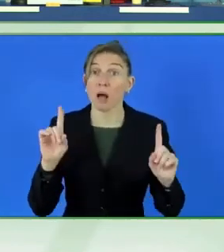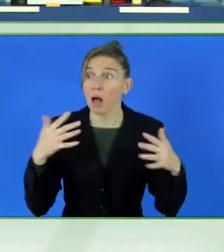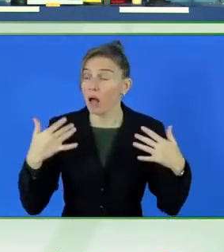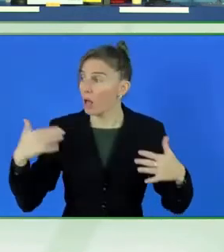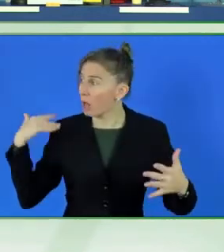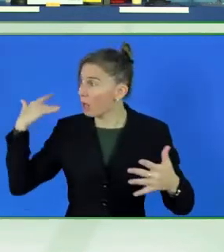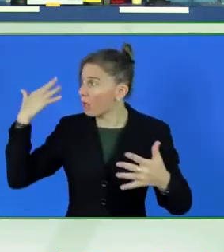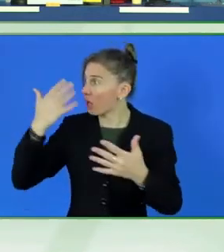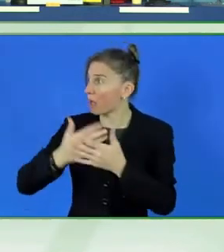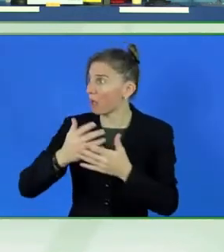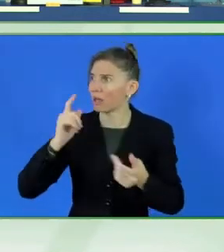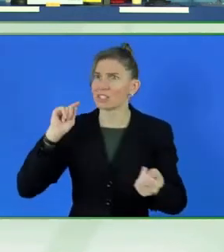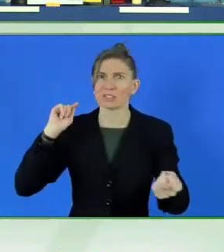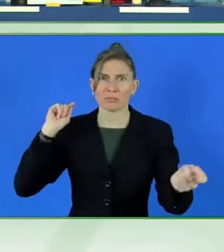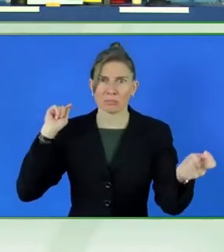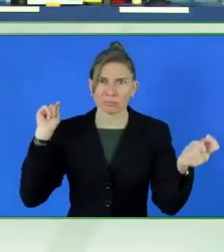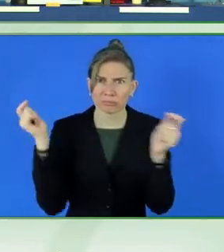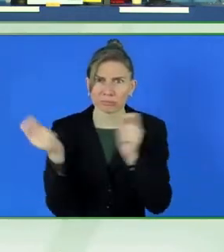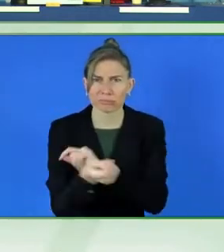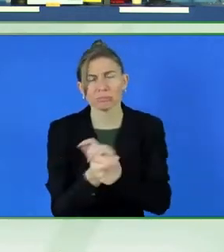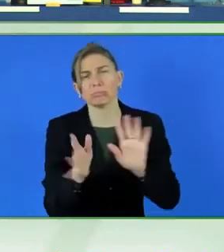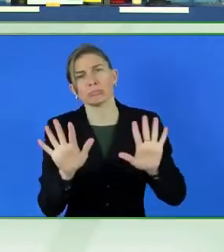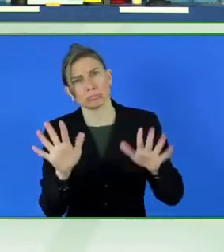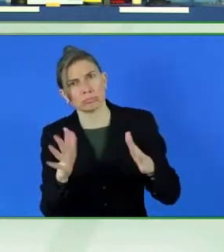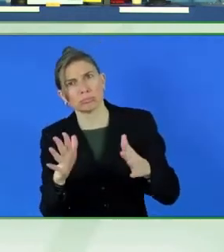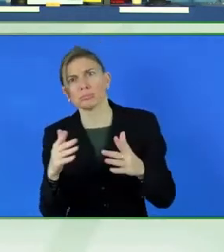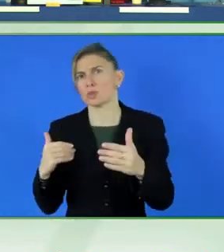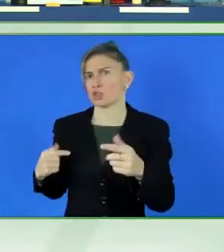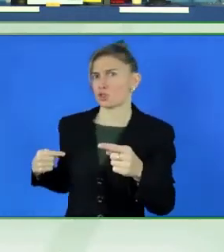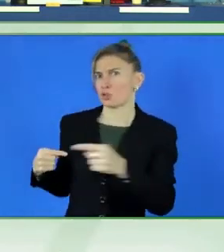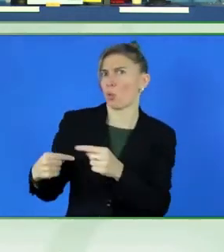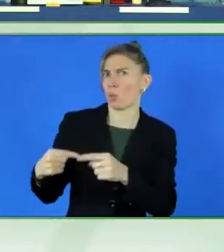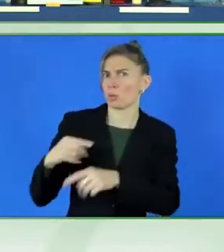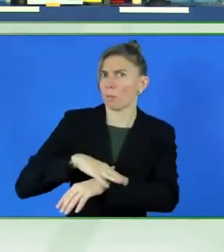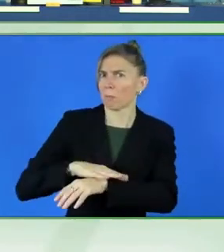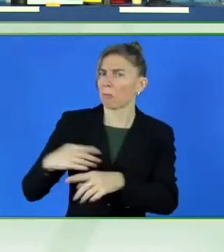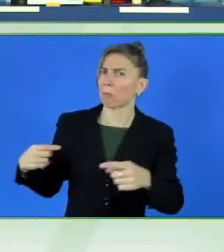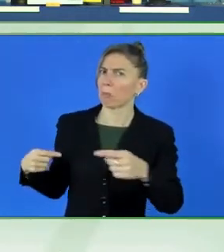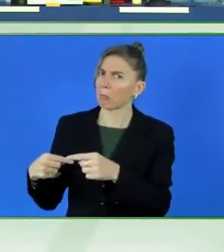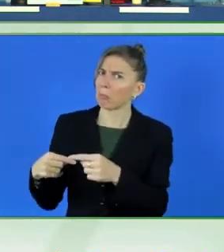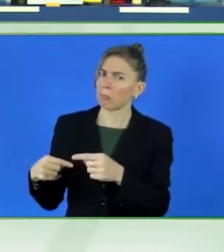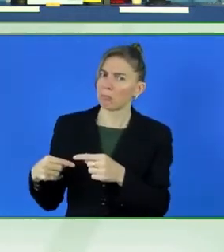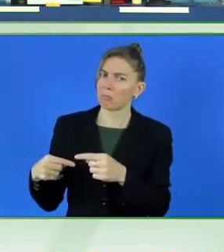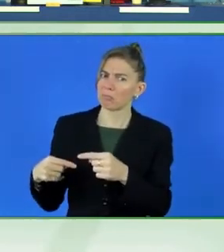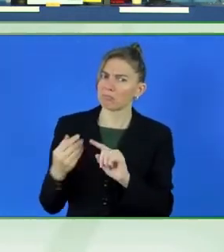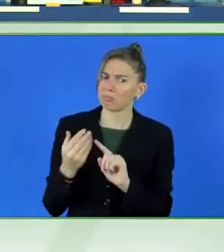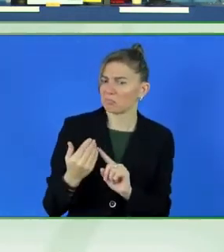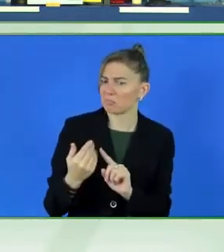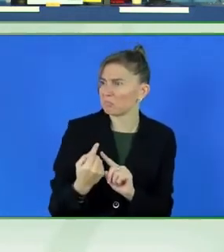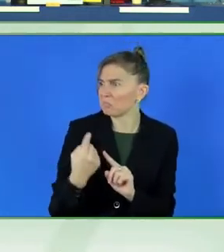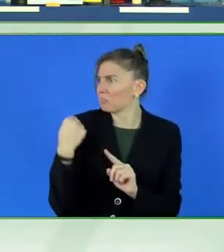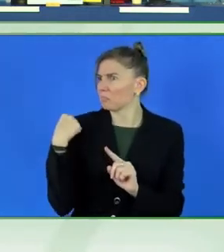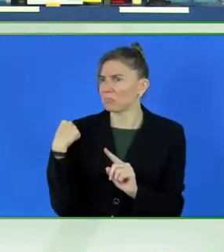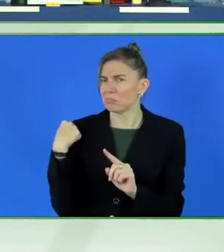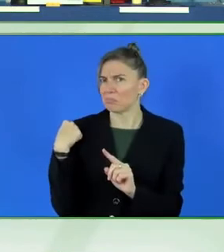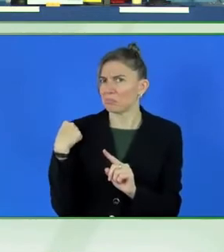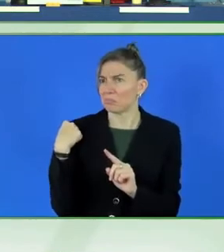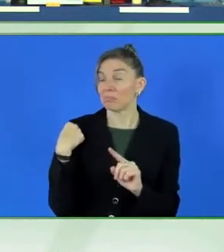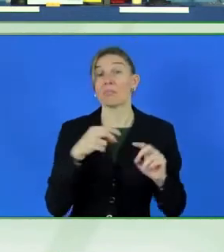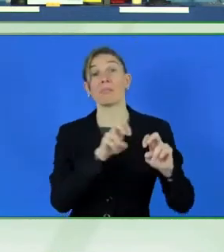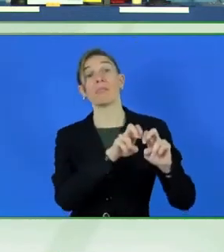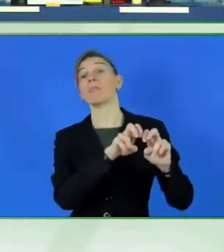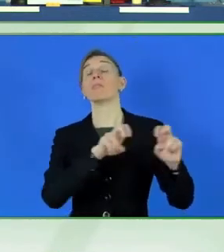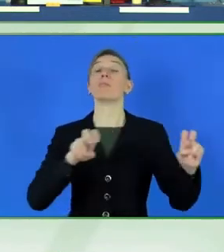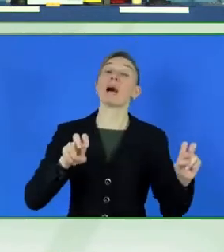relatively short period of time. Not so long ago, if you had a panel of women talking about